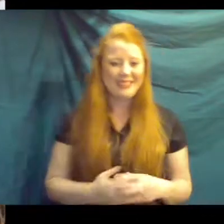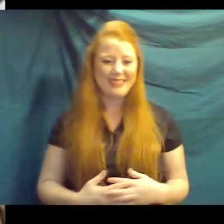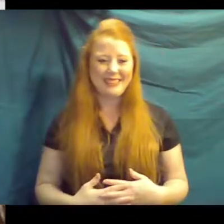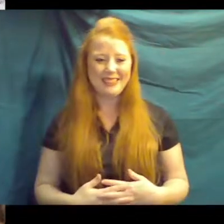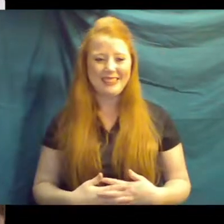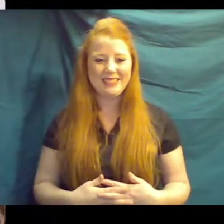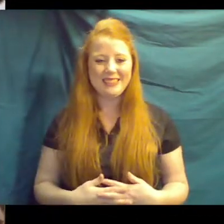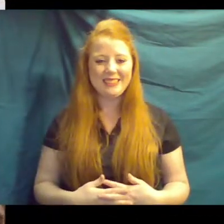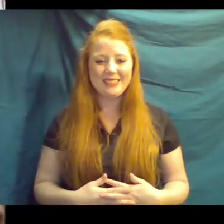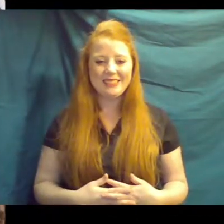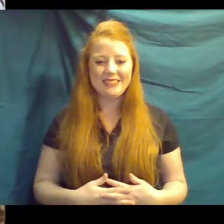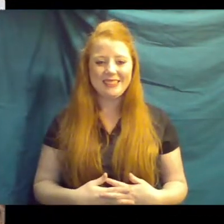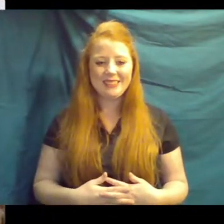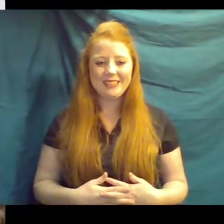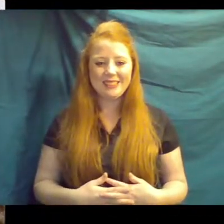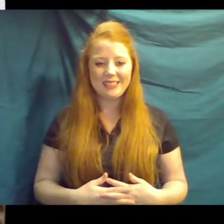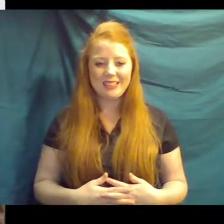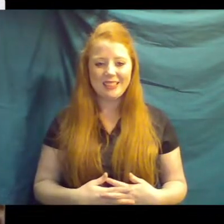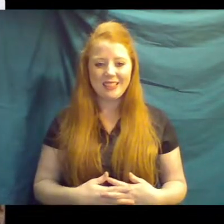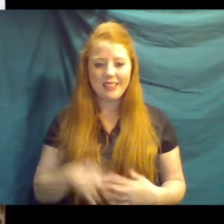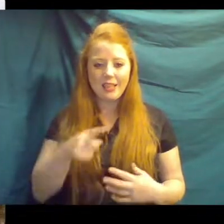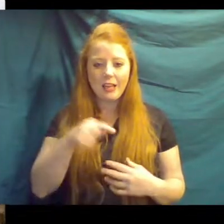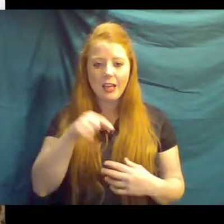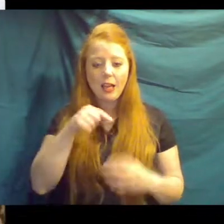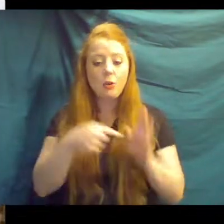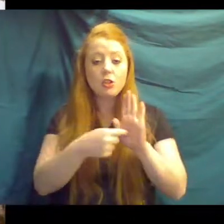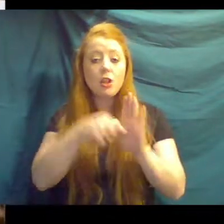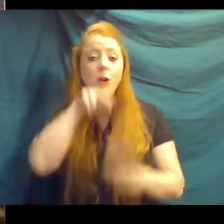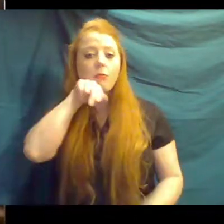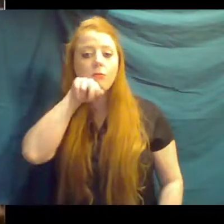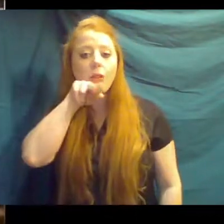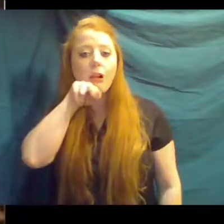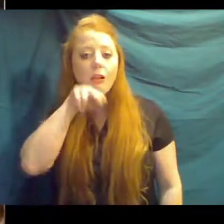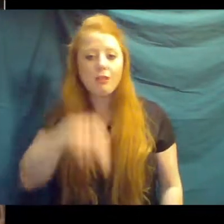He showed us his tongue. What? He showed us his tongue though.